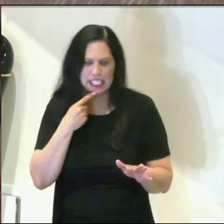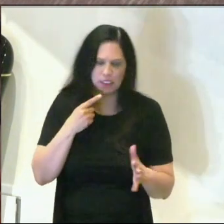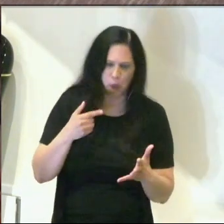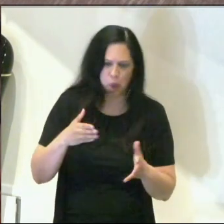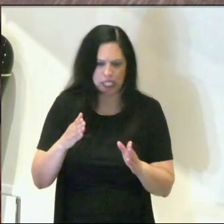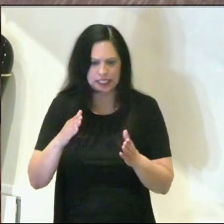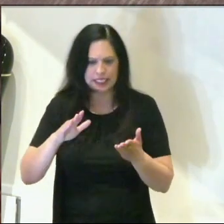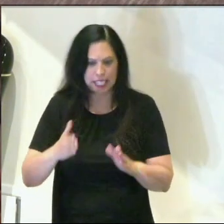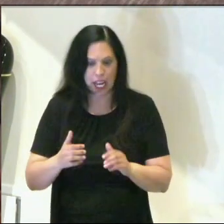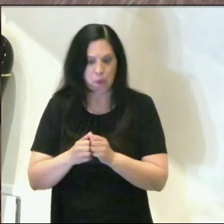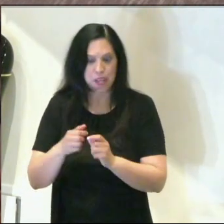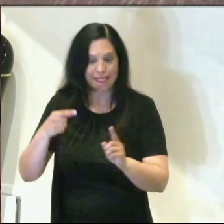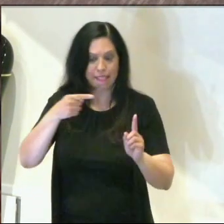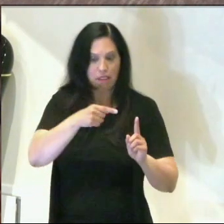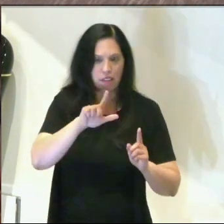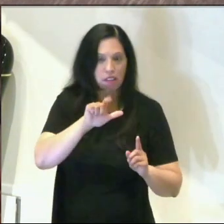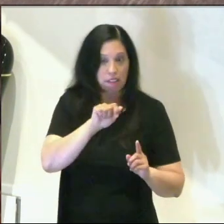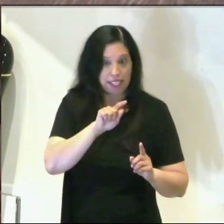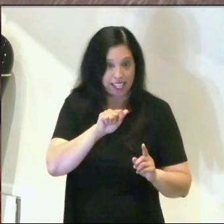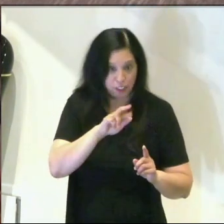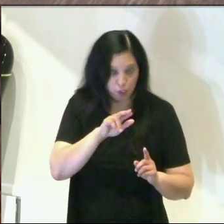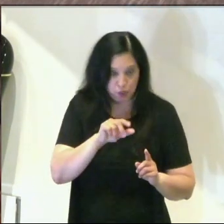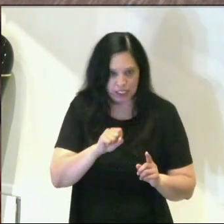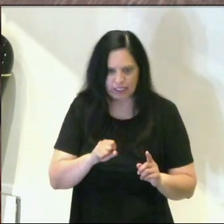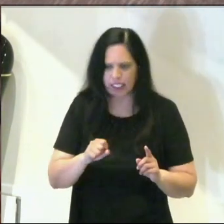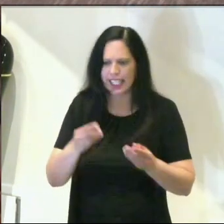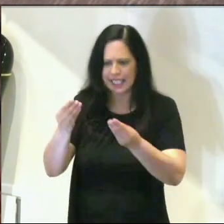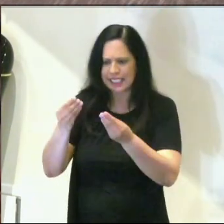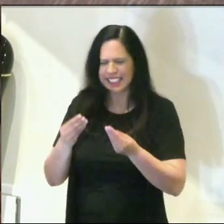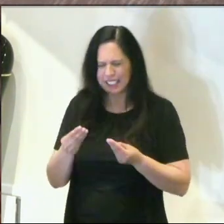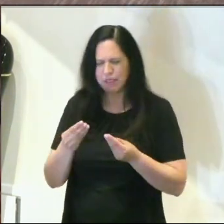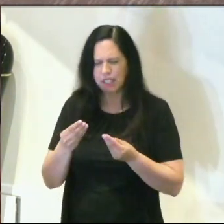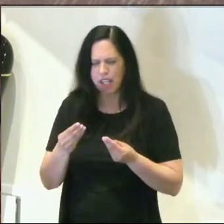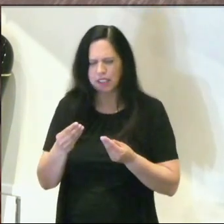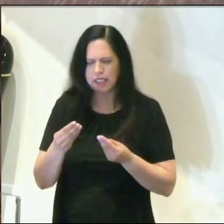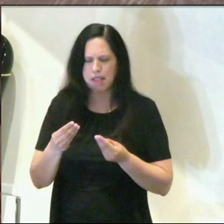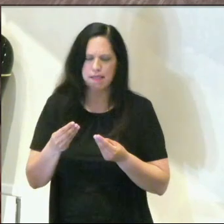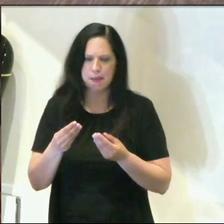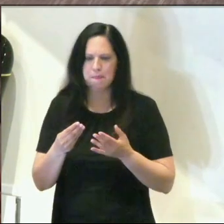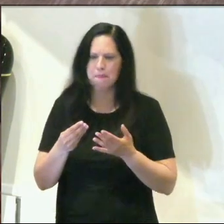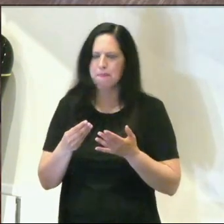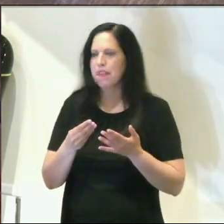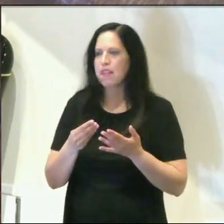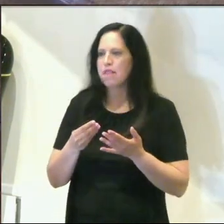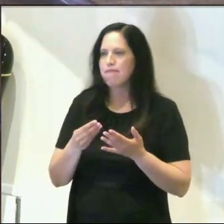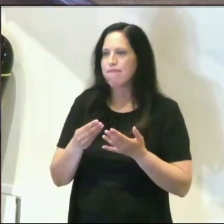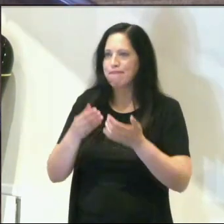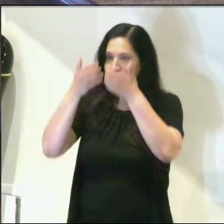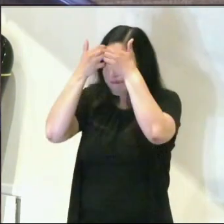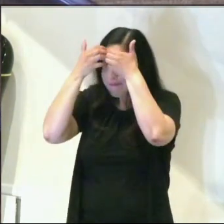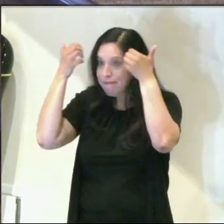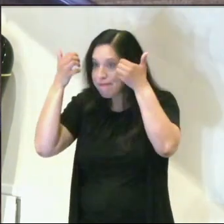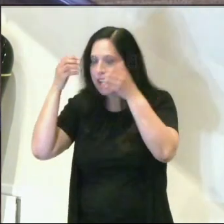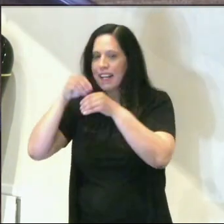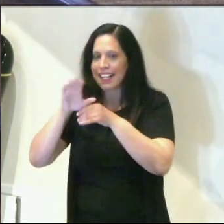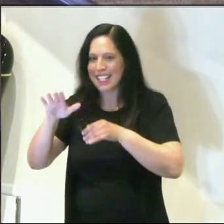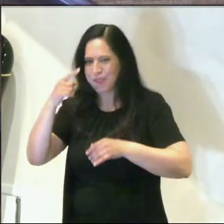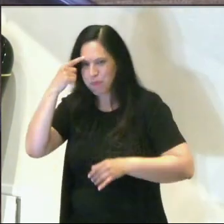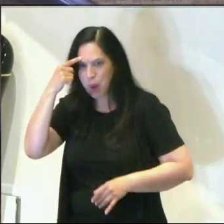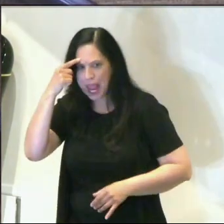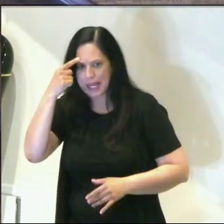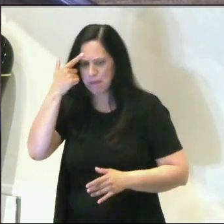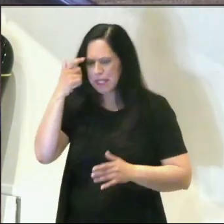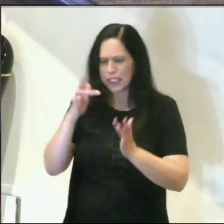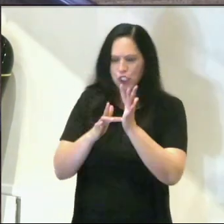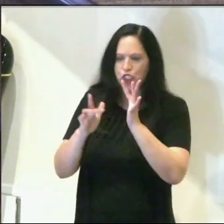Lazarus, it gives us an insight into Thomas' brain and how it works. Because Jesus has